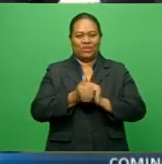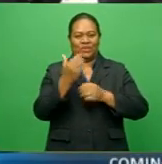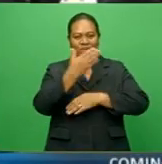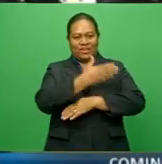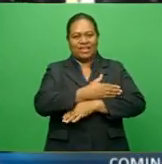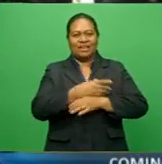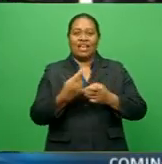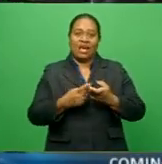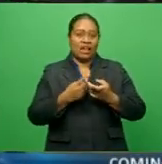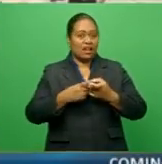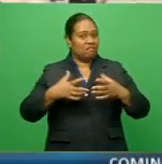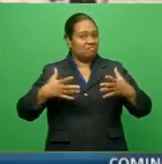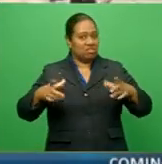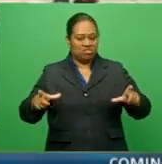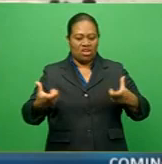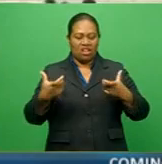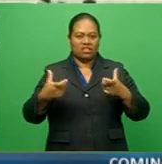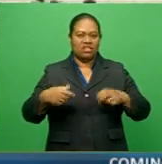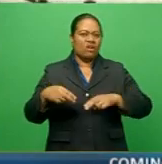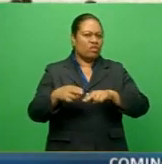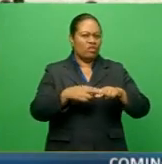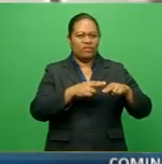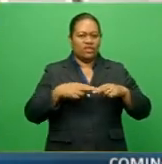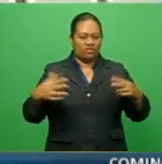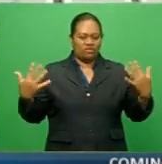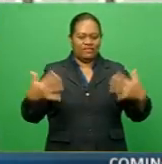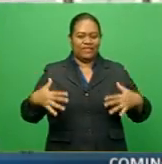Another major challenge for flying Fijians.